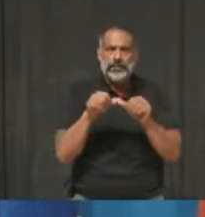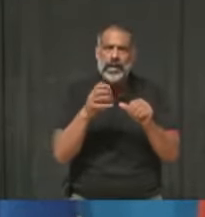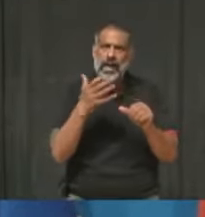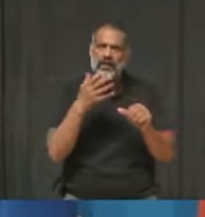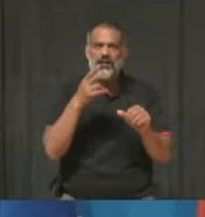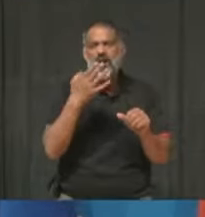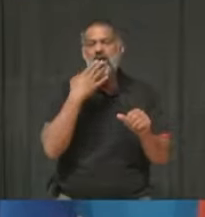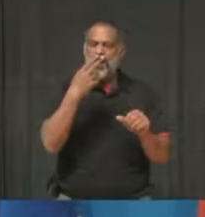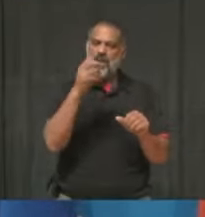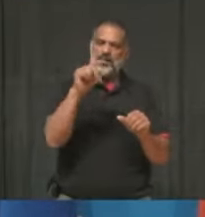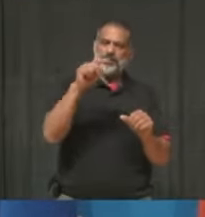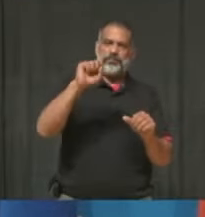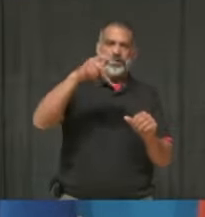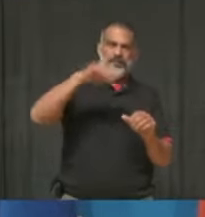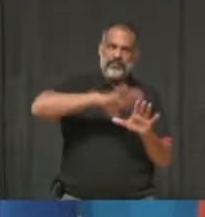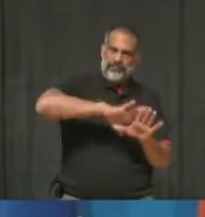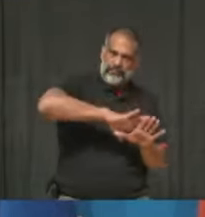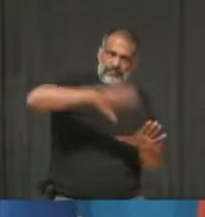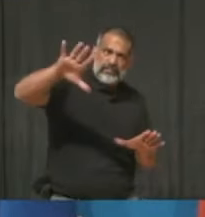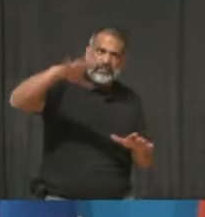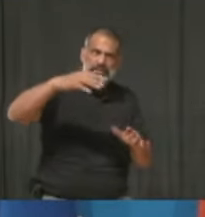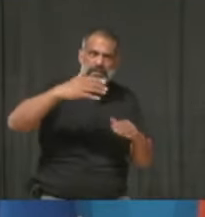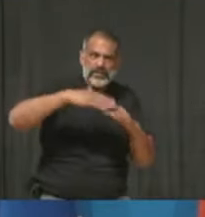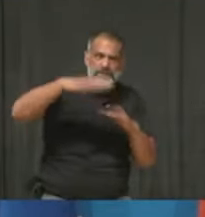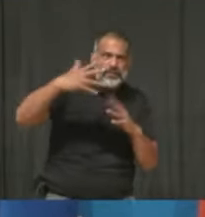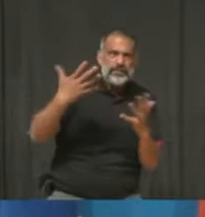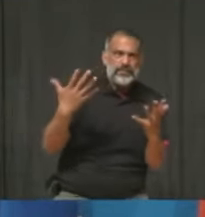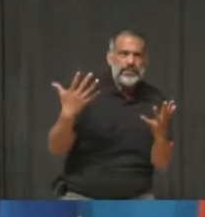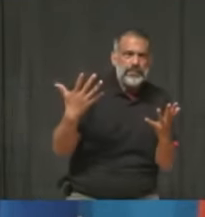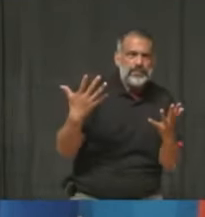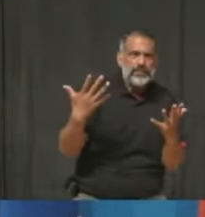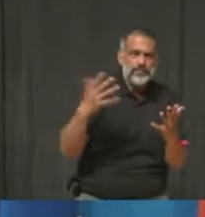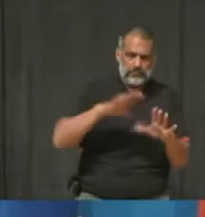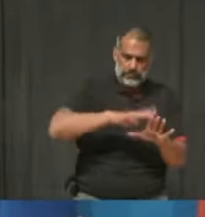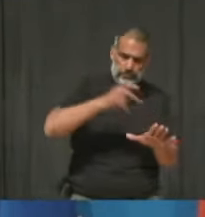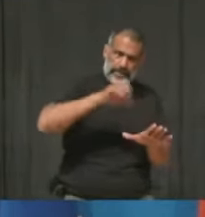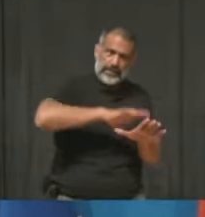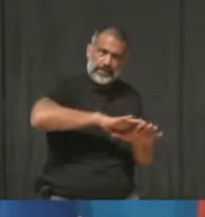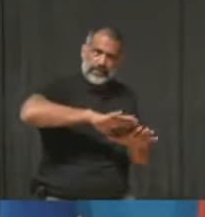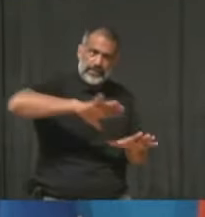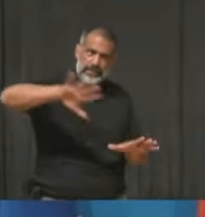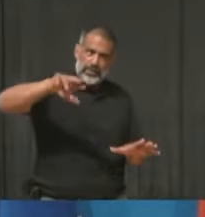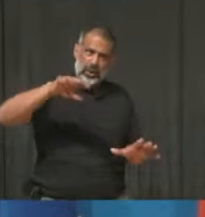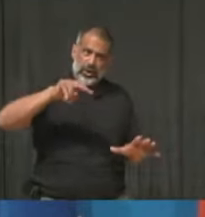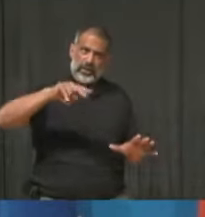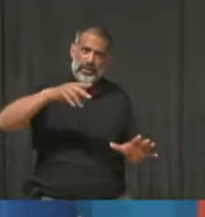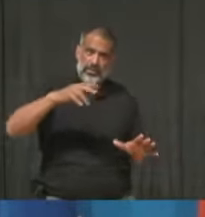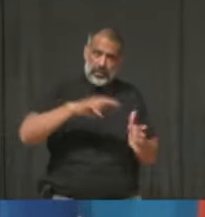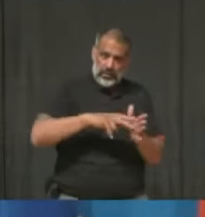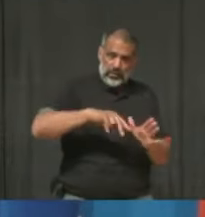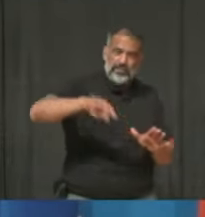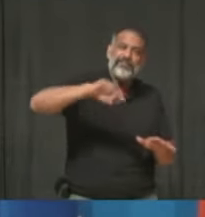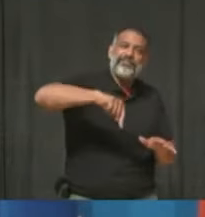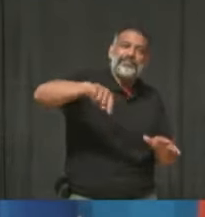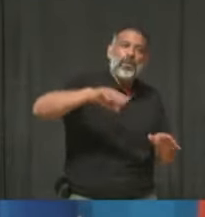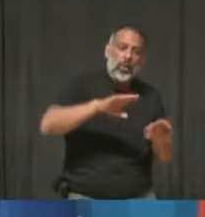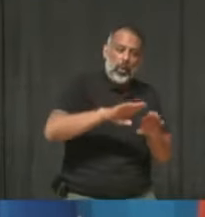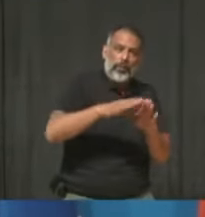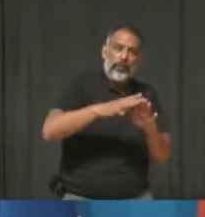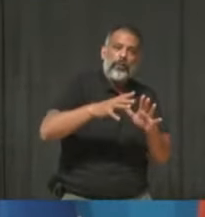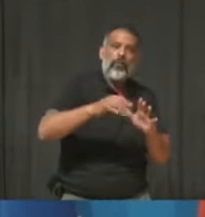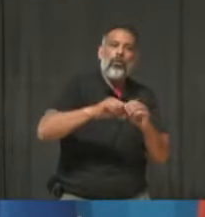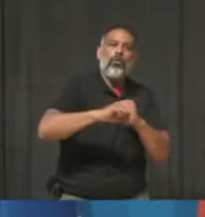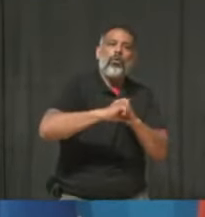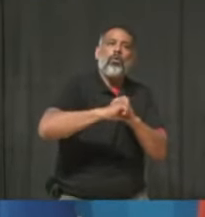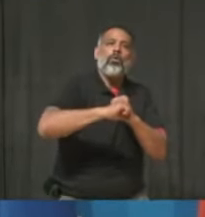Peel, Mississauga might be held back from opening in comparison to the rest of the province?